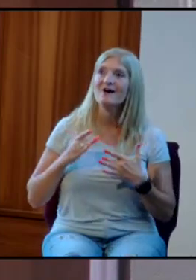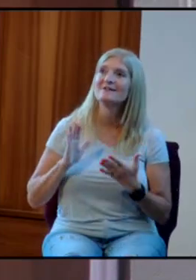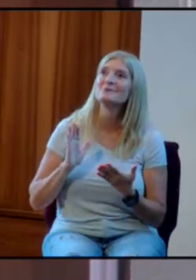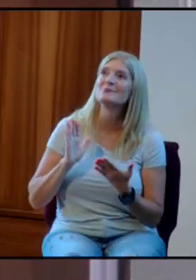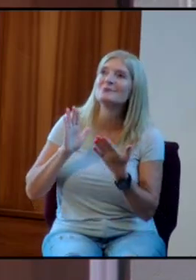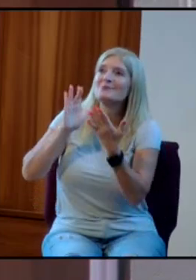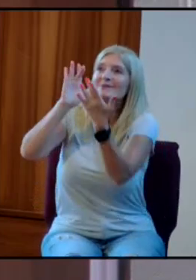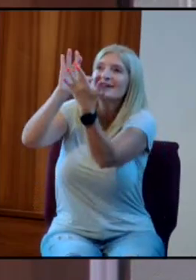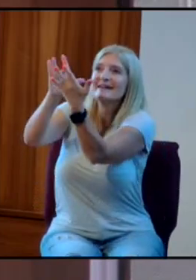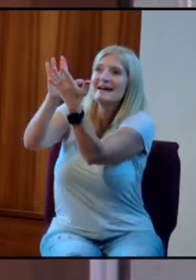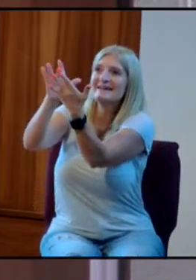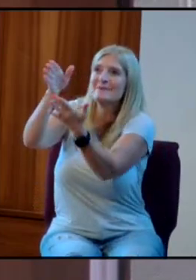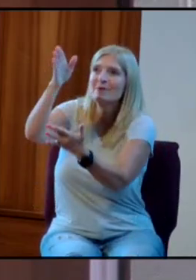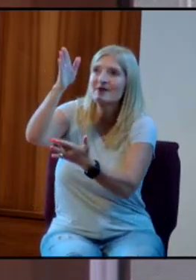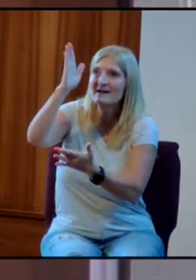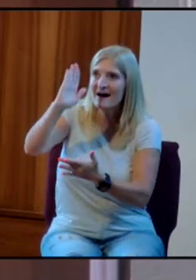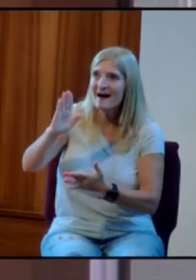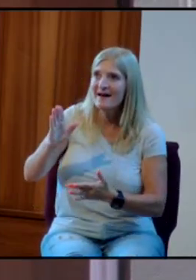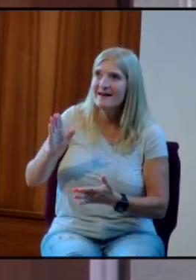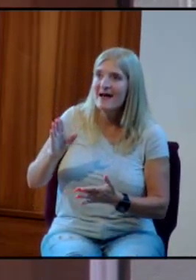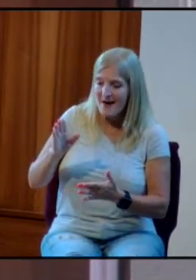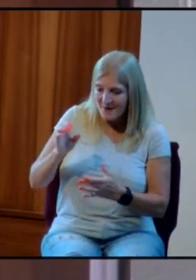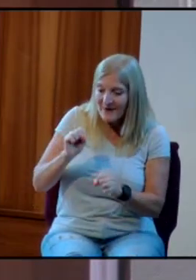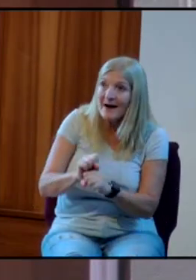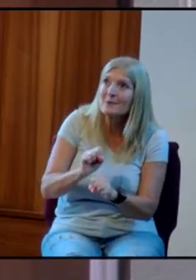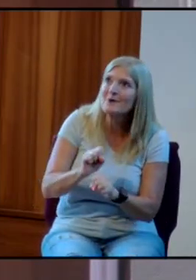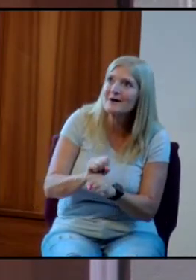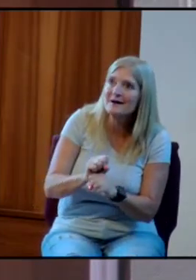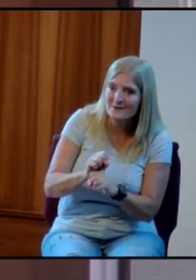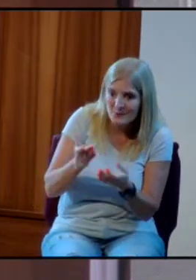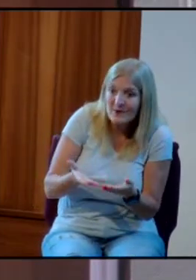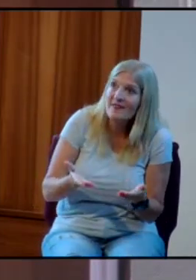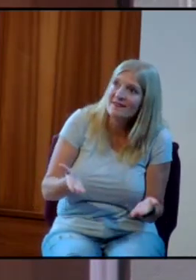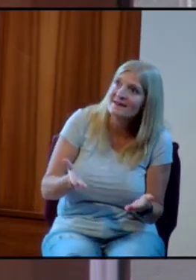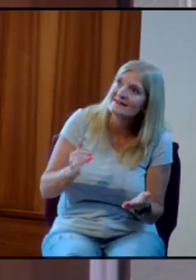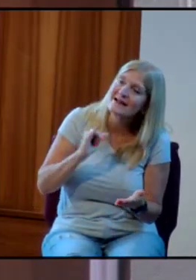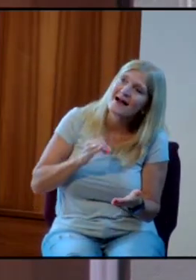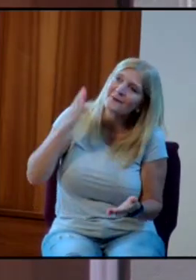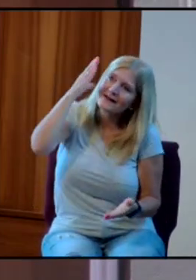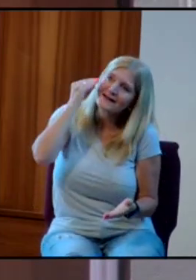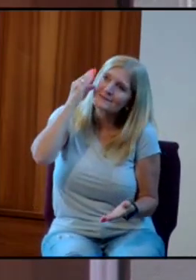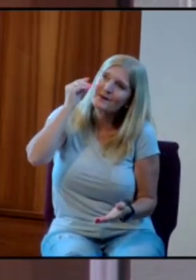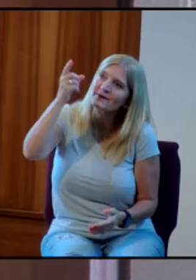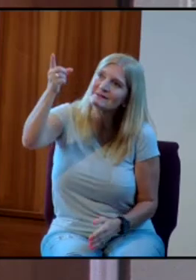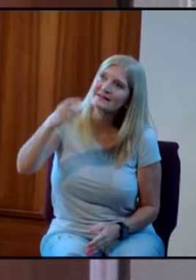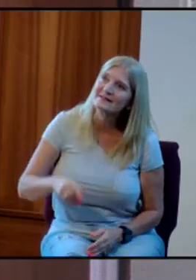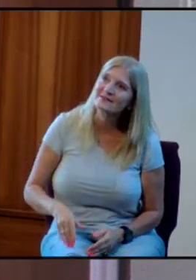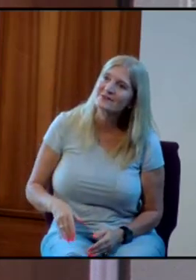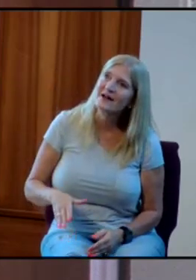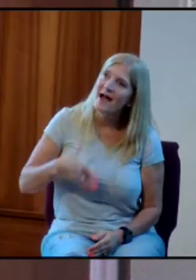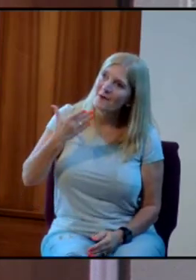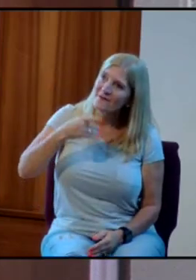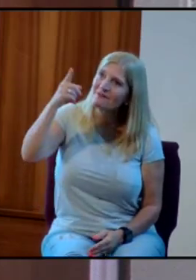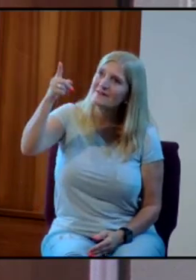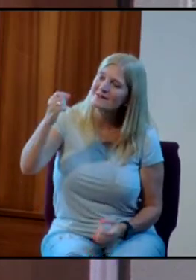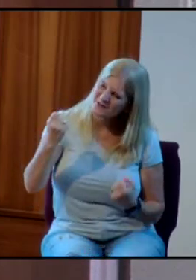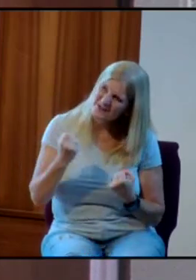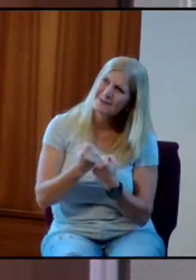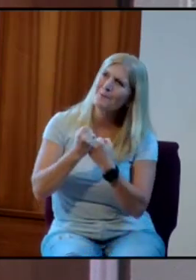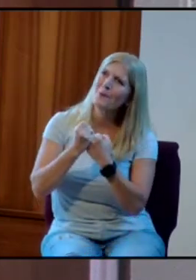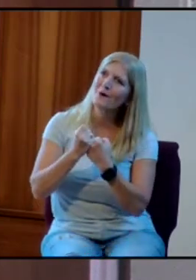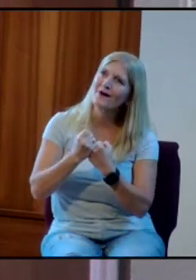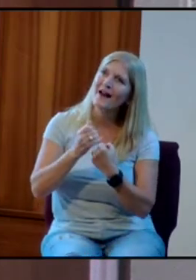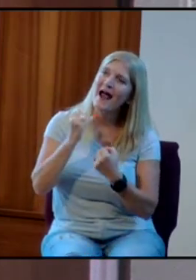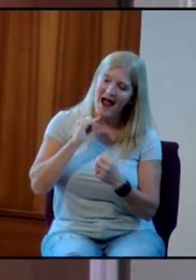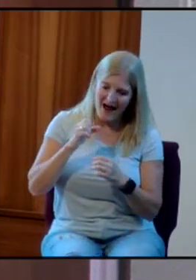as I do this, I would like to experience something of you who you are. I would like to experience your affirmation. I'd like to do